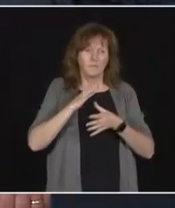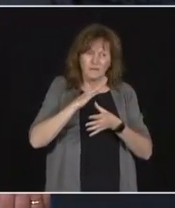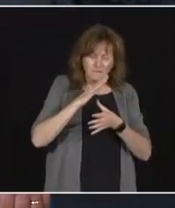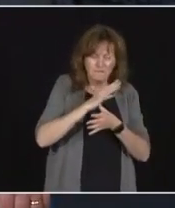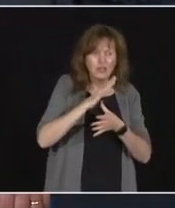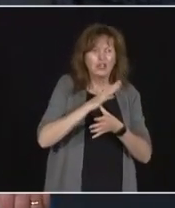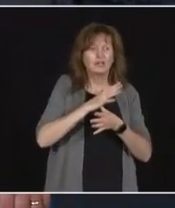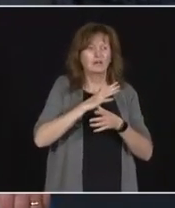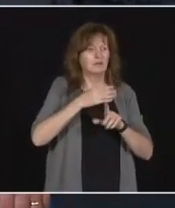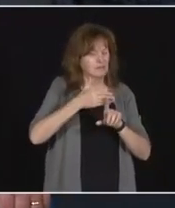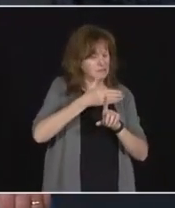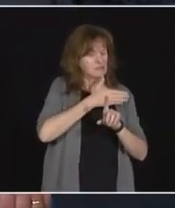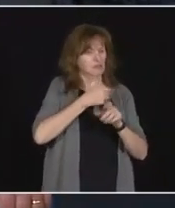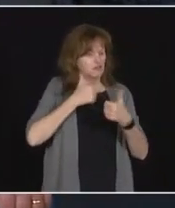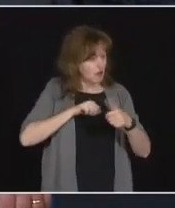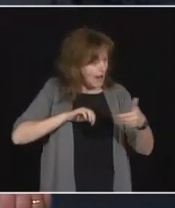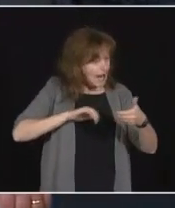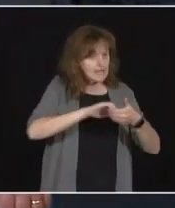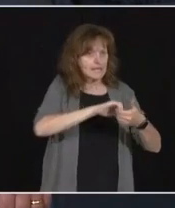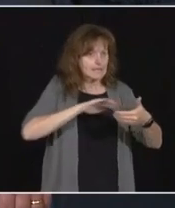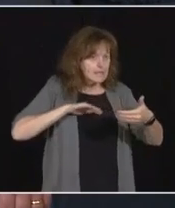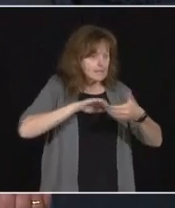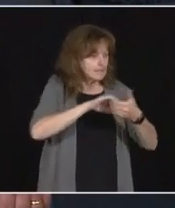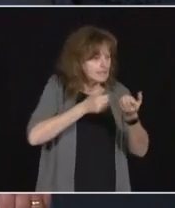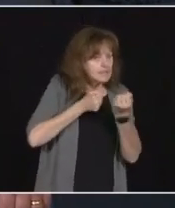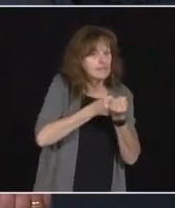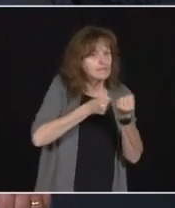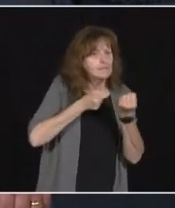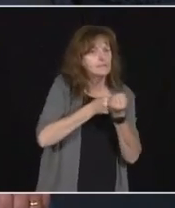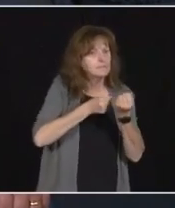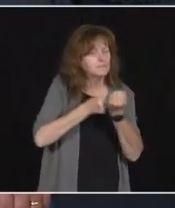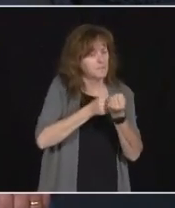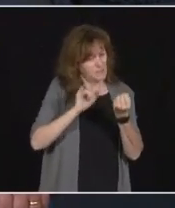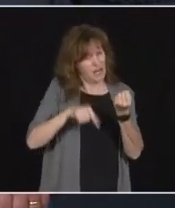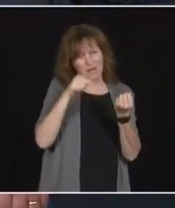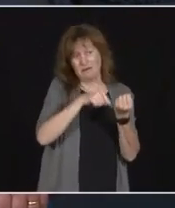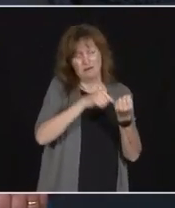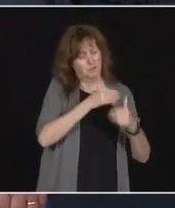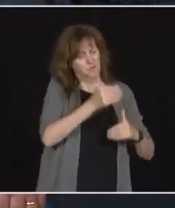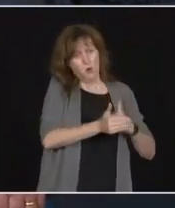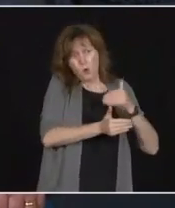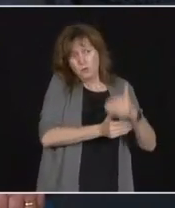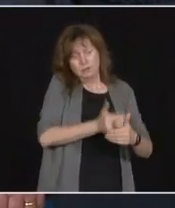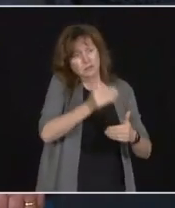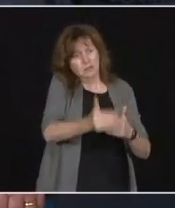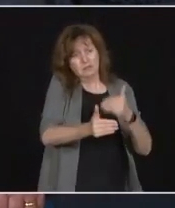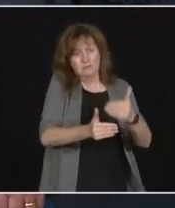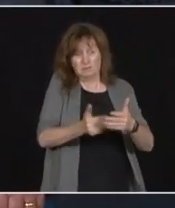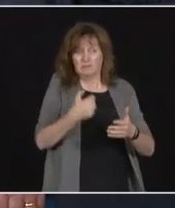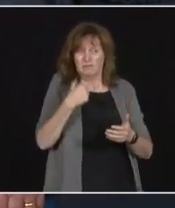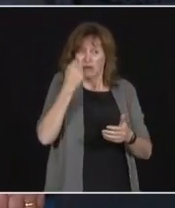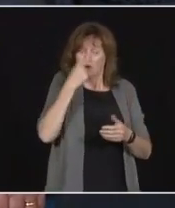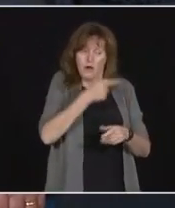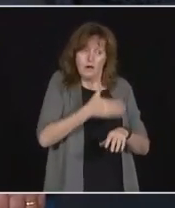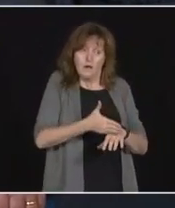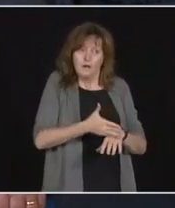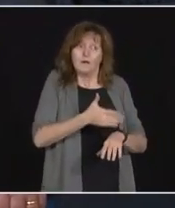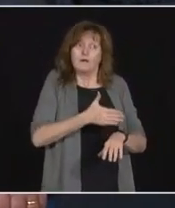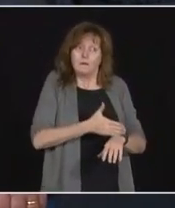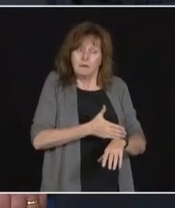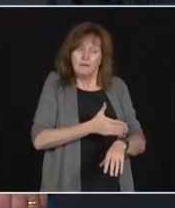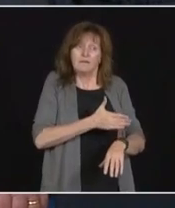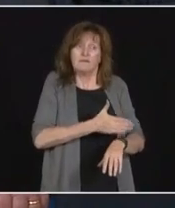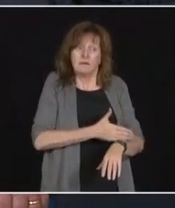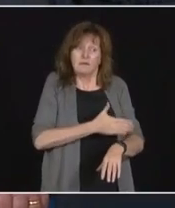is made to collaborate with these homes. So, it is a process and You understand that we are improving. Our numbers are